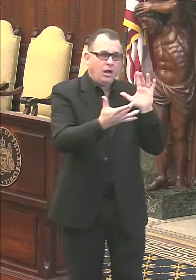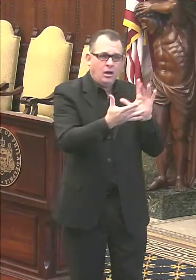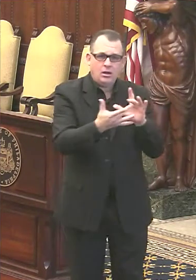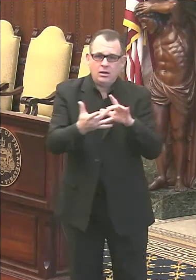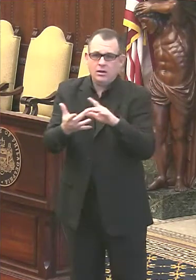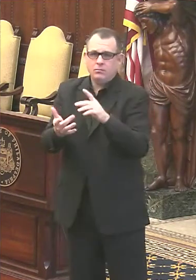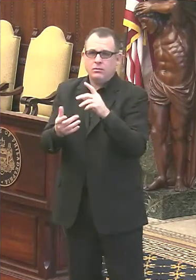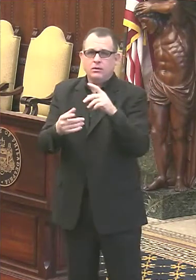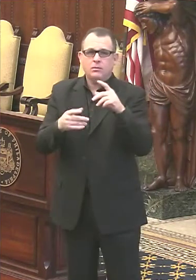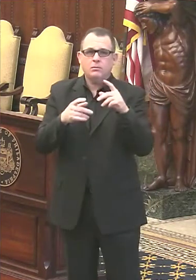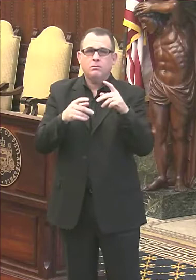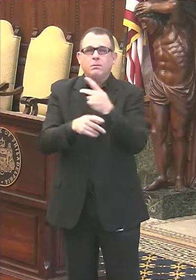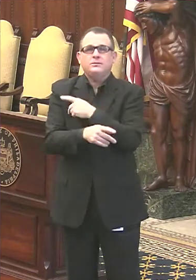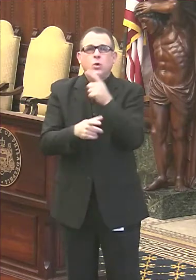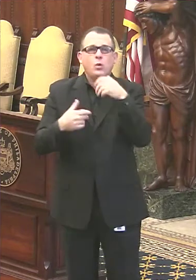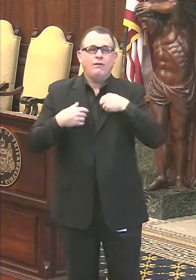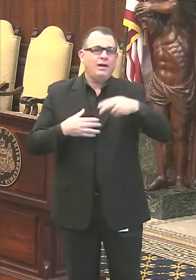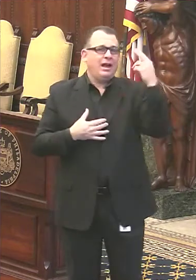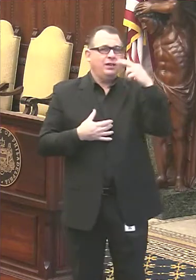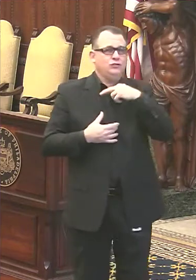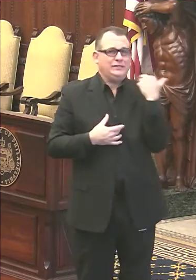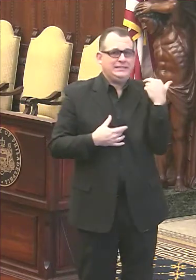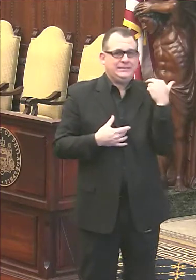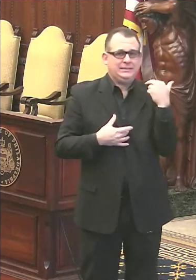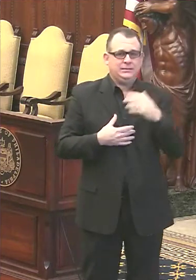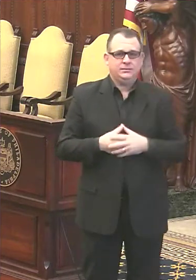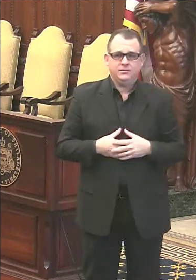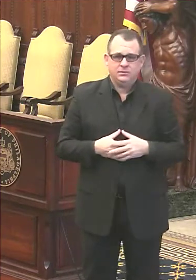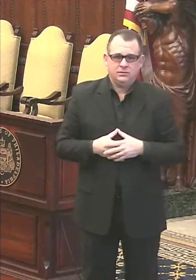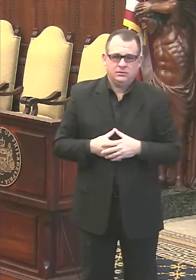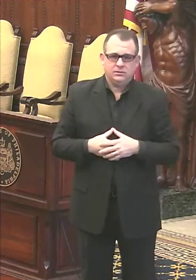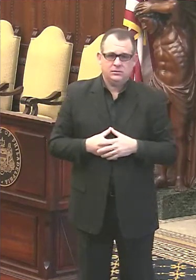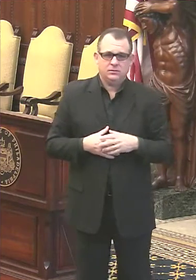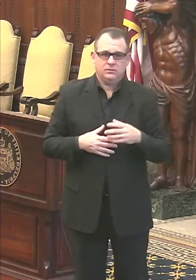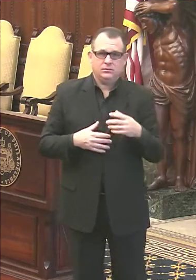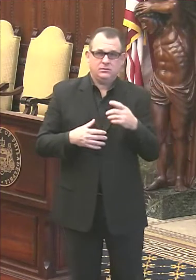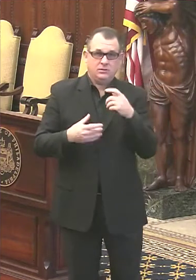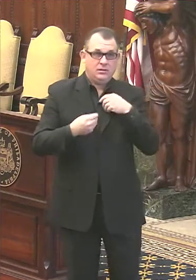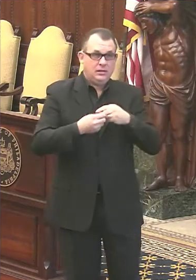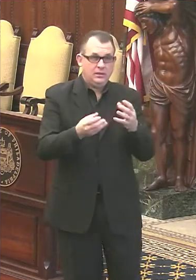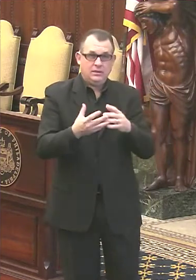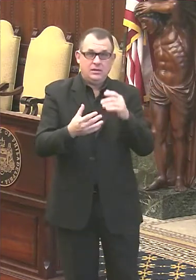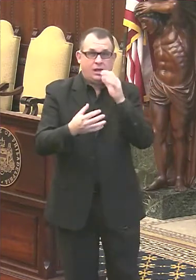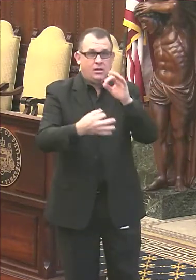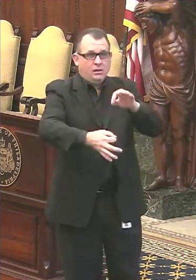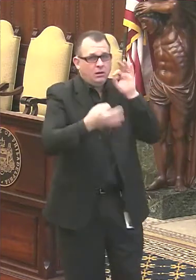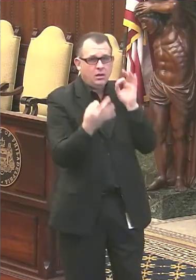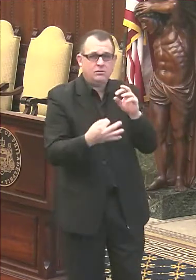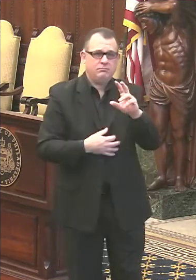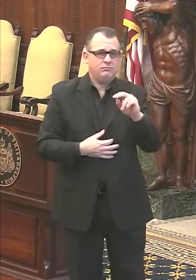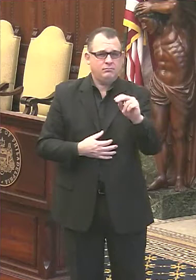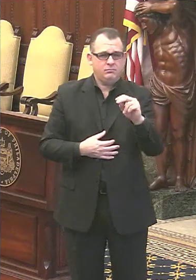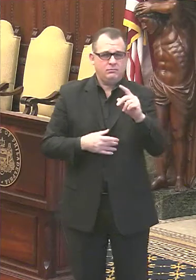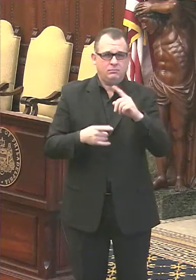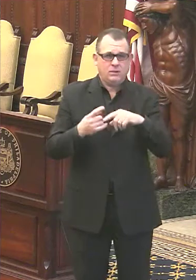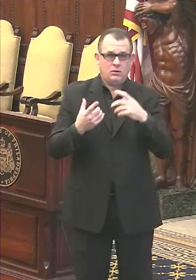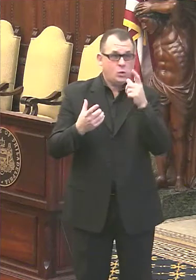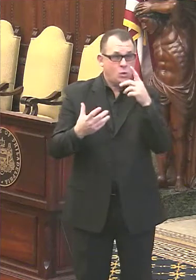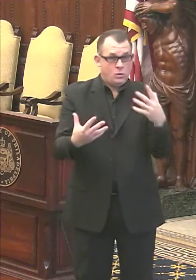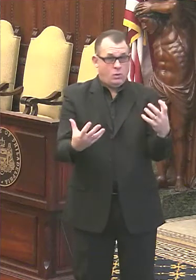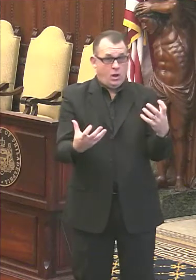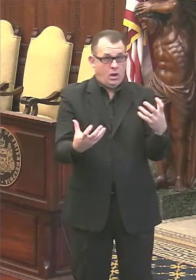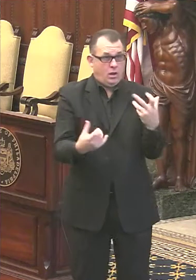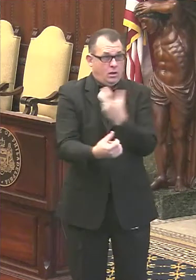medical conditions. But those lists won't be perfect. They won't include everyone. And so those interested in the near future can indicate their